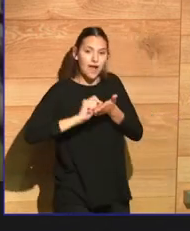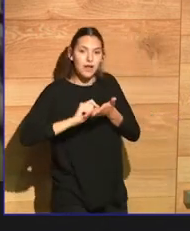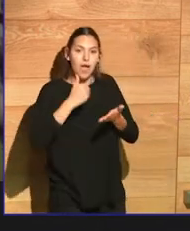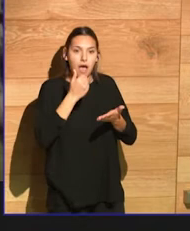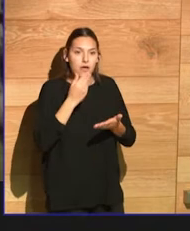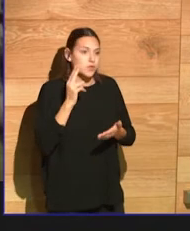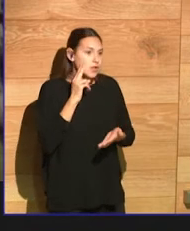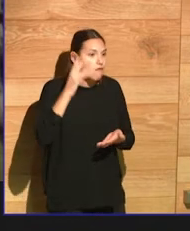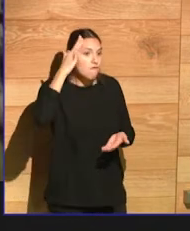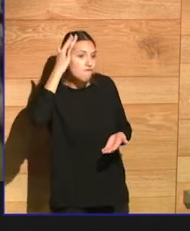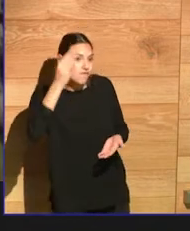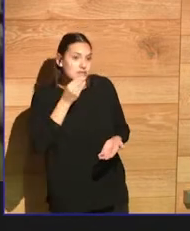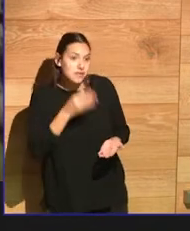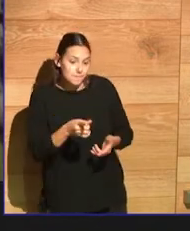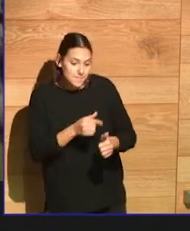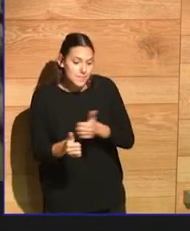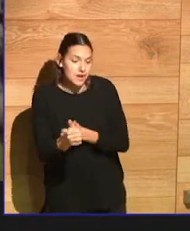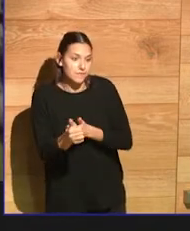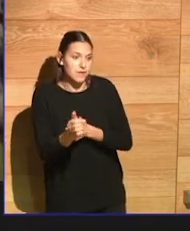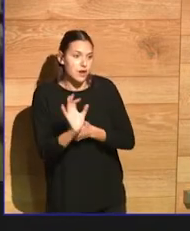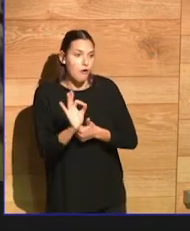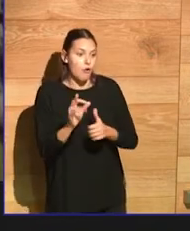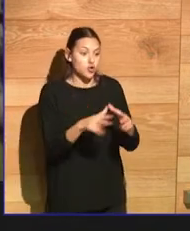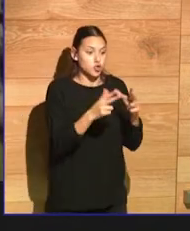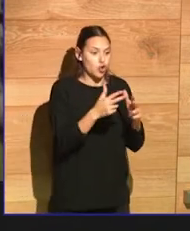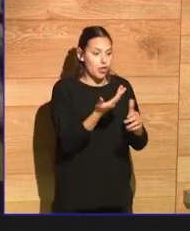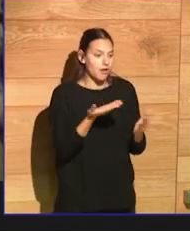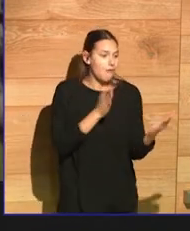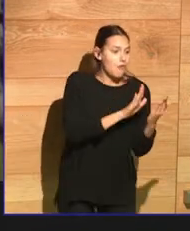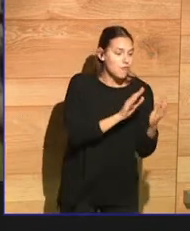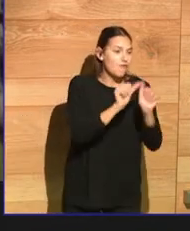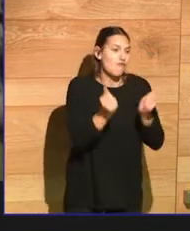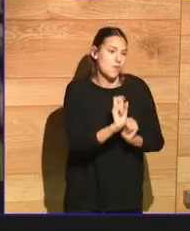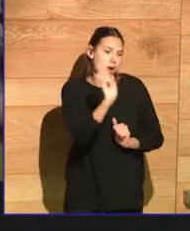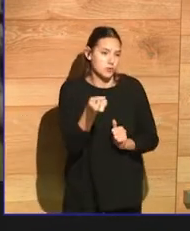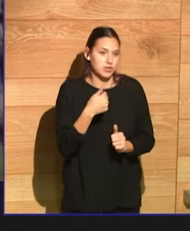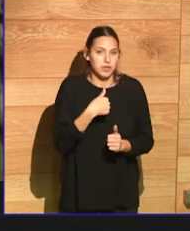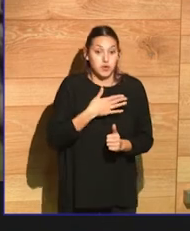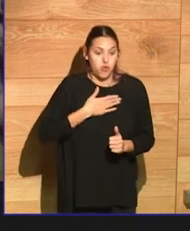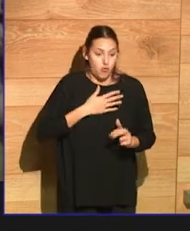either the wish of what society could be, or people's